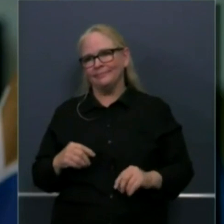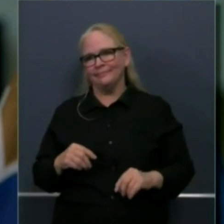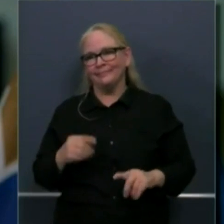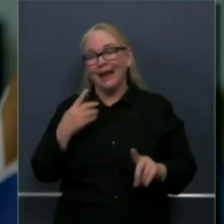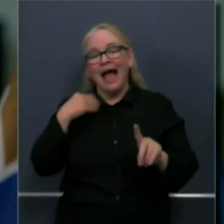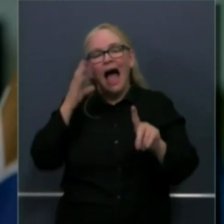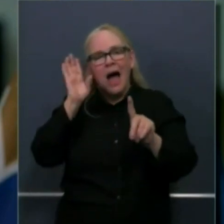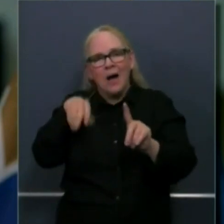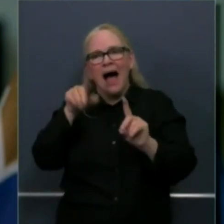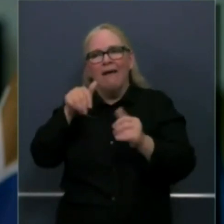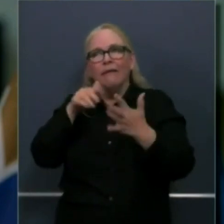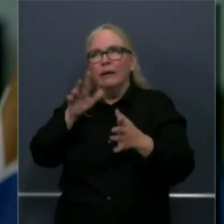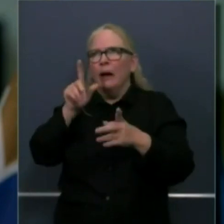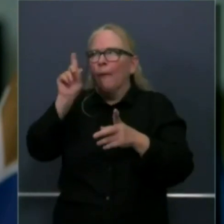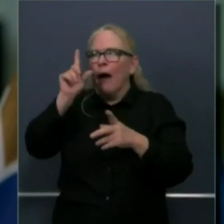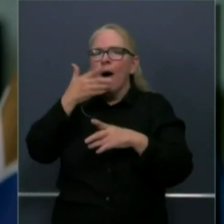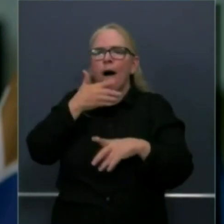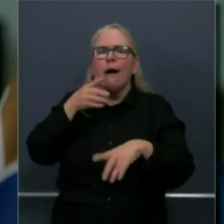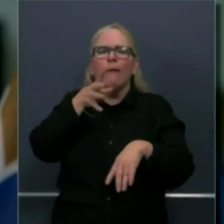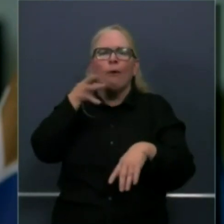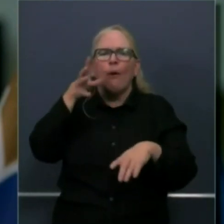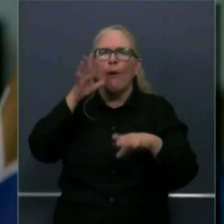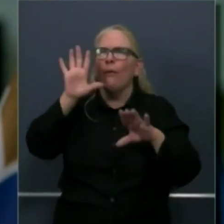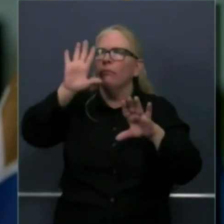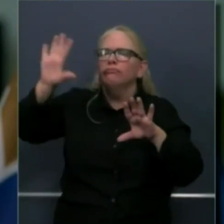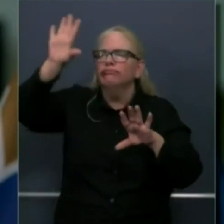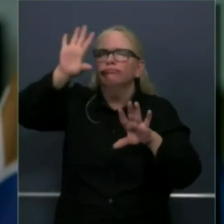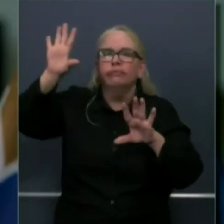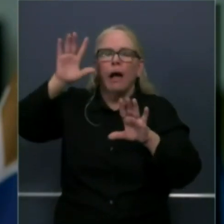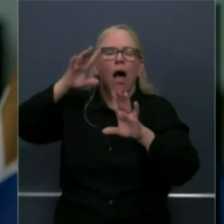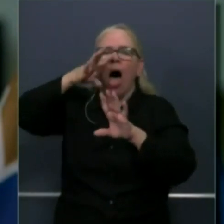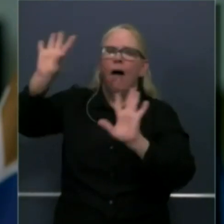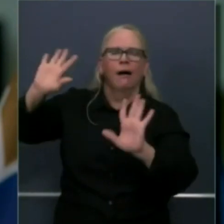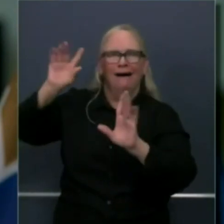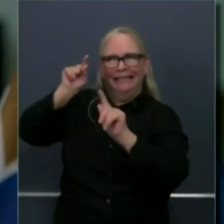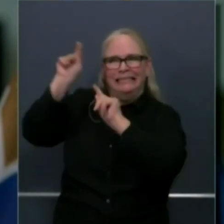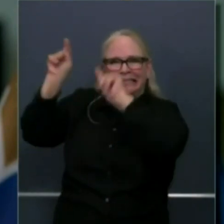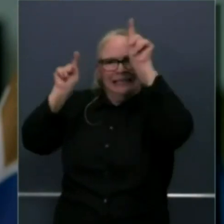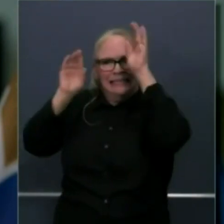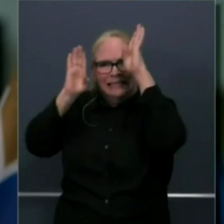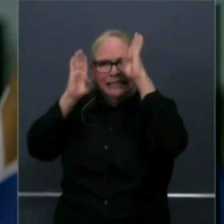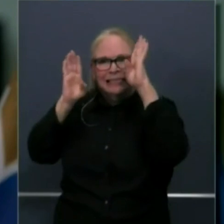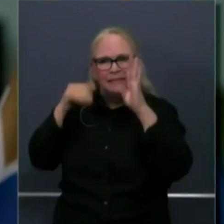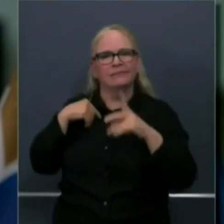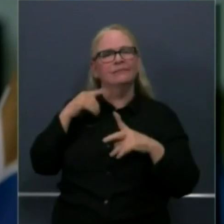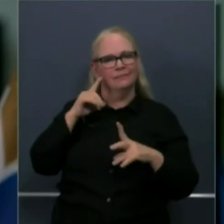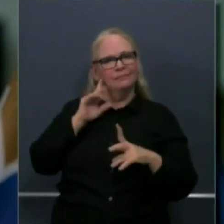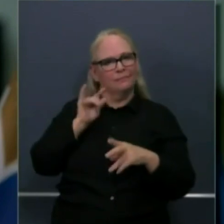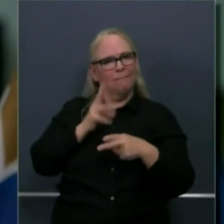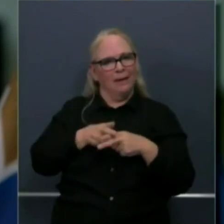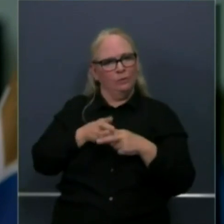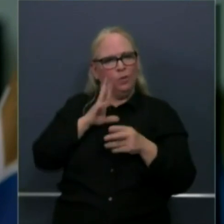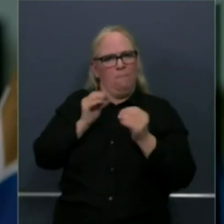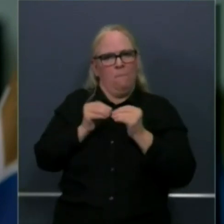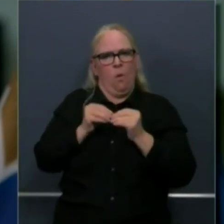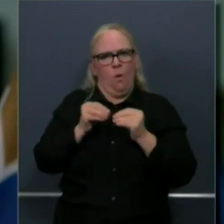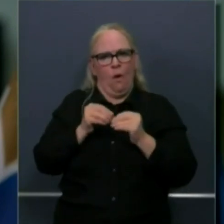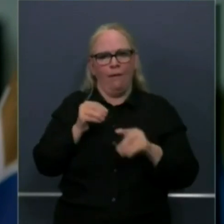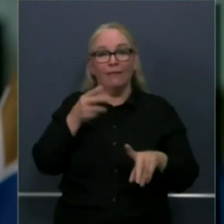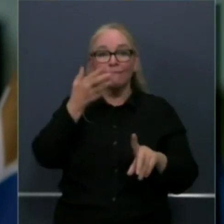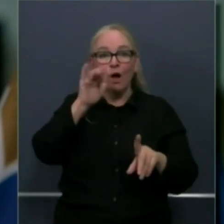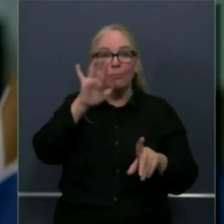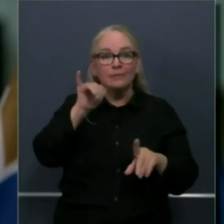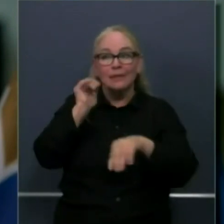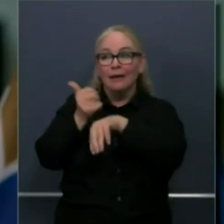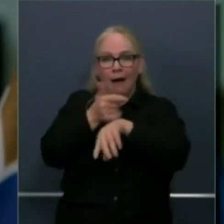with pharmacies throughout the state of california more opportunity now to reopen based upon the ability